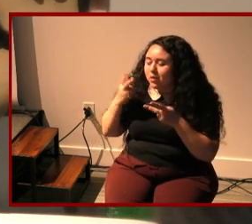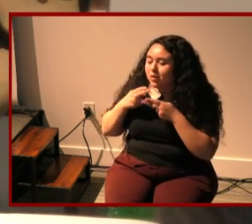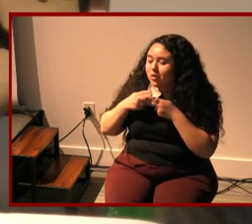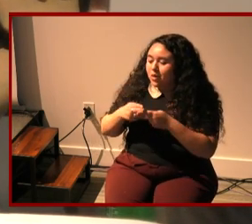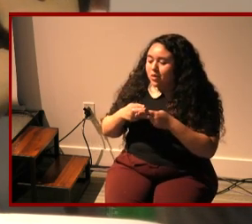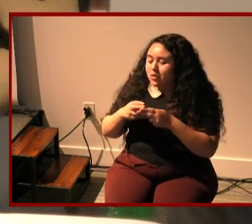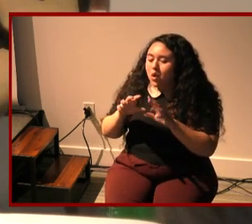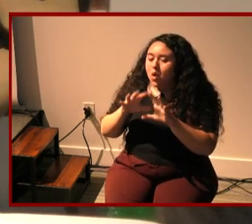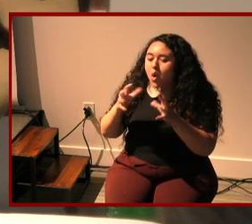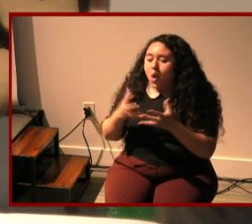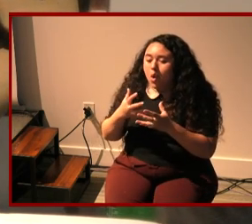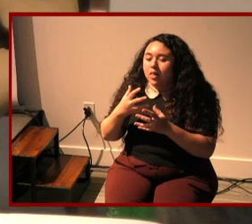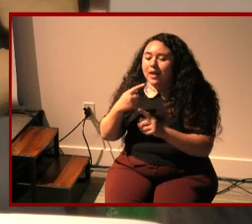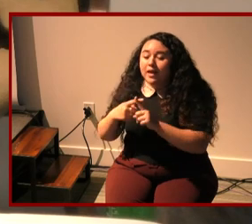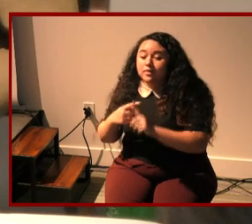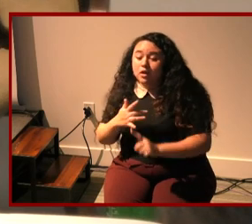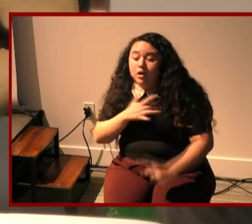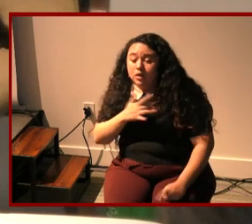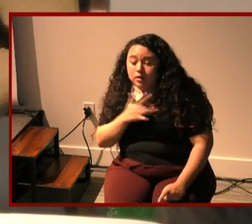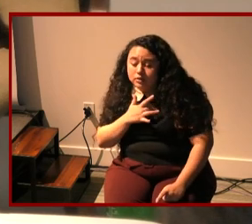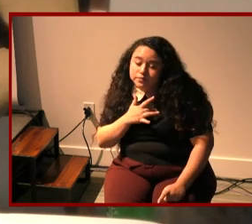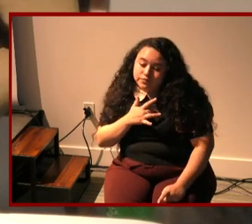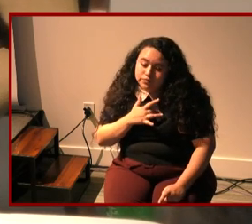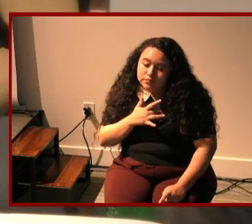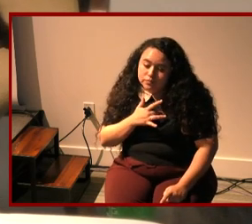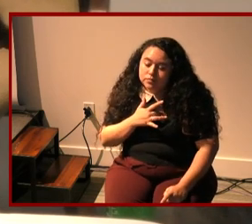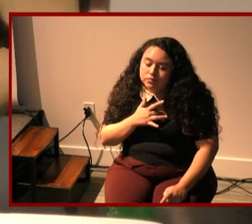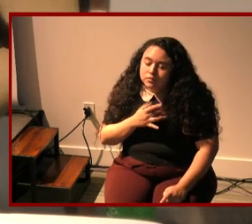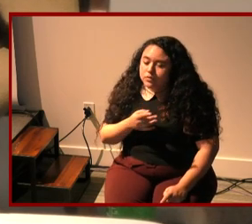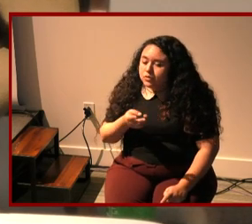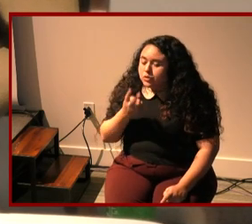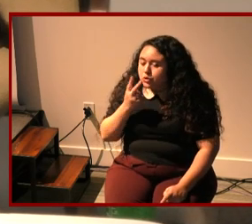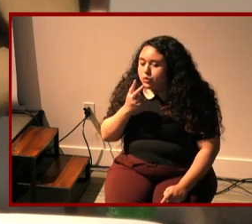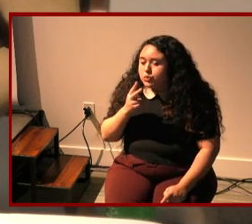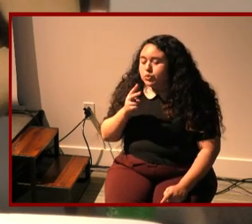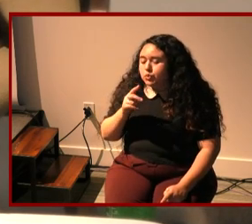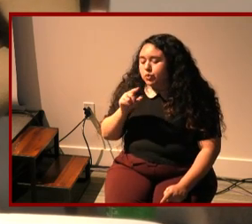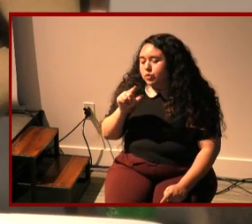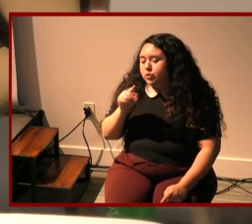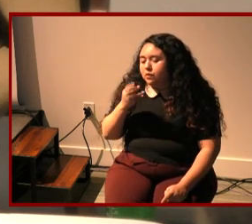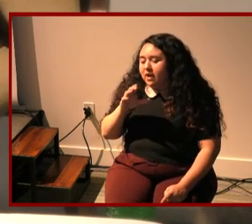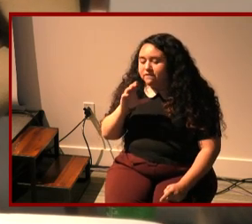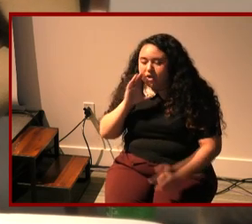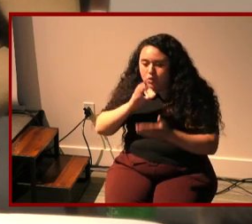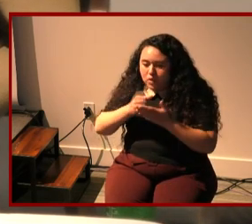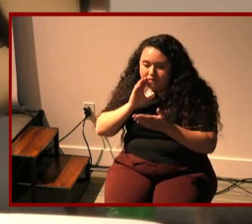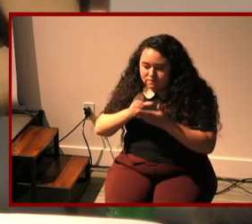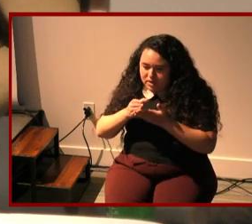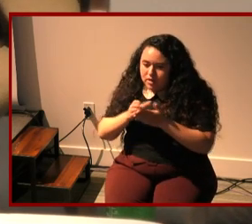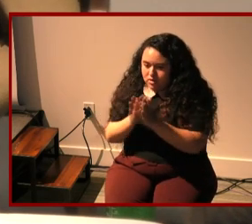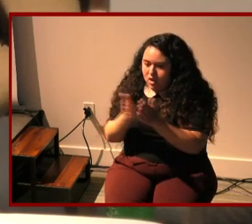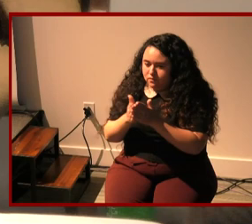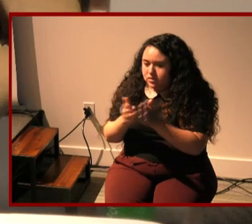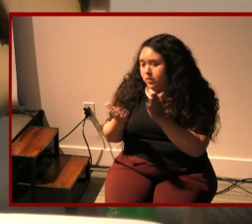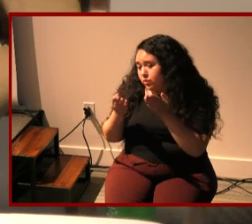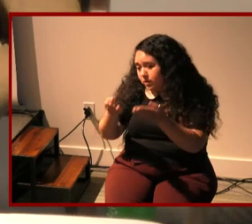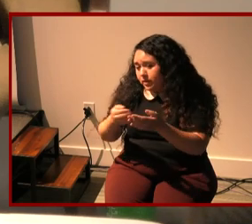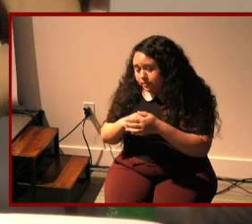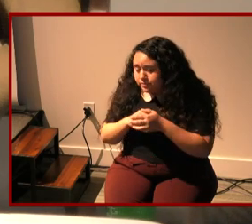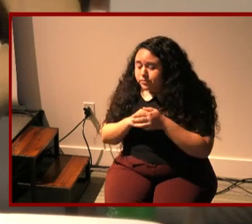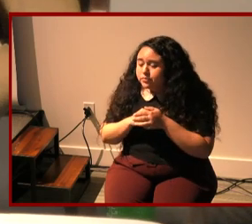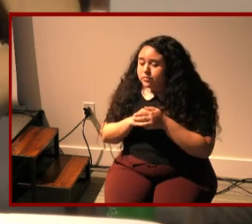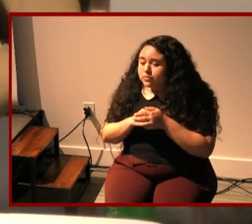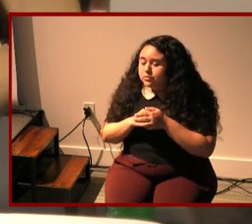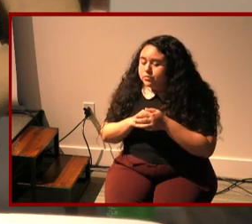in the heart it's one of two graphic novels it's really great highly recommend it it's really good um there's this sort of like